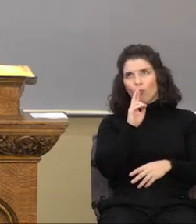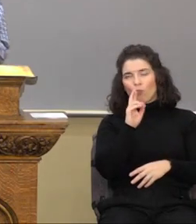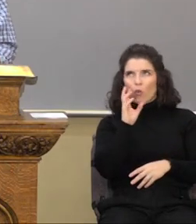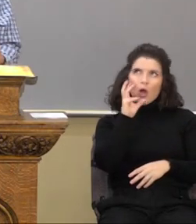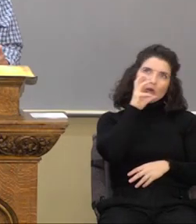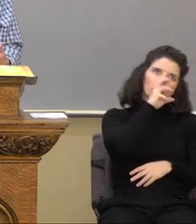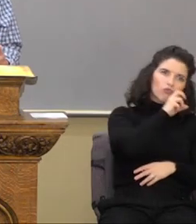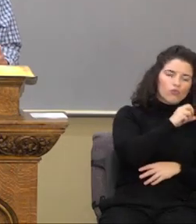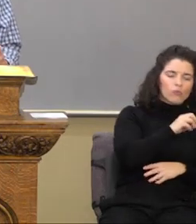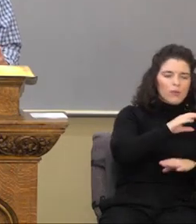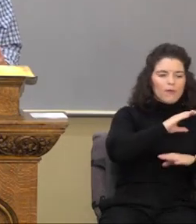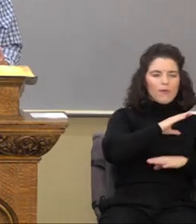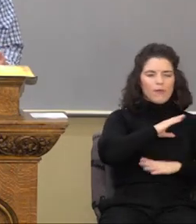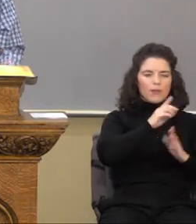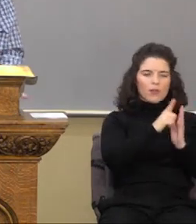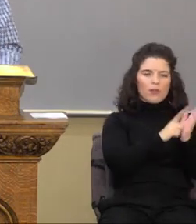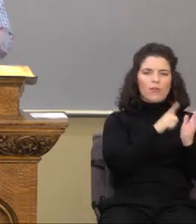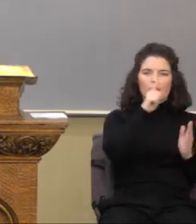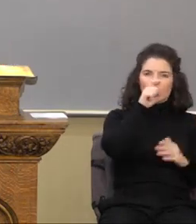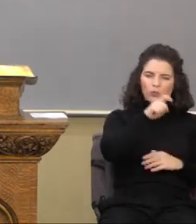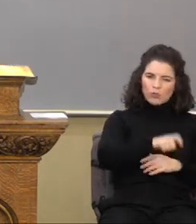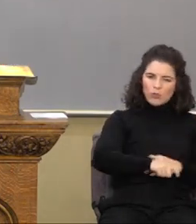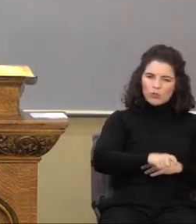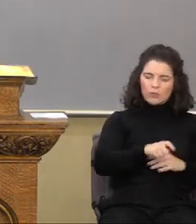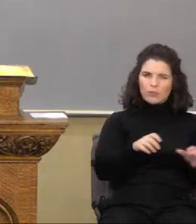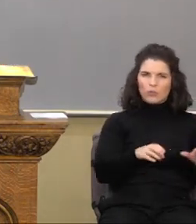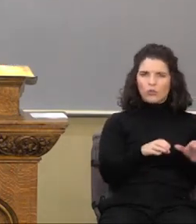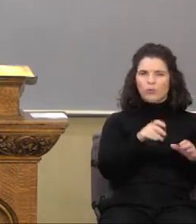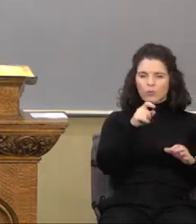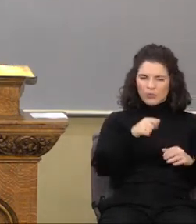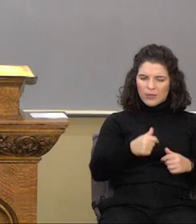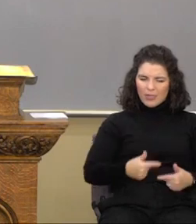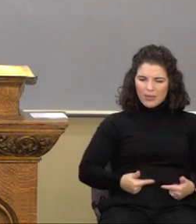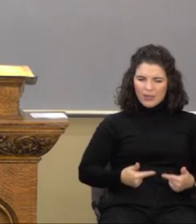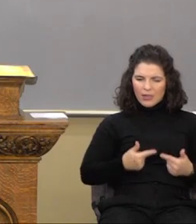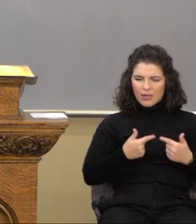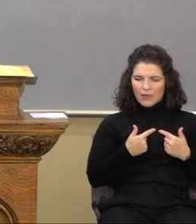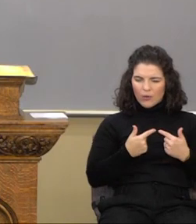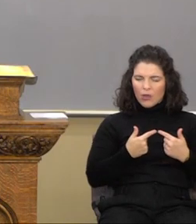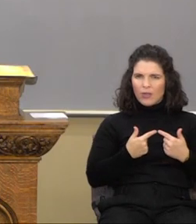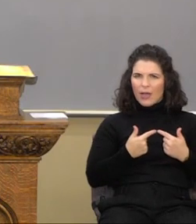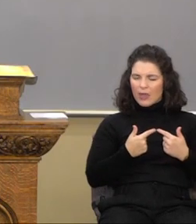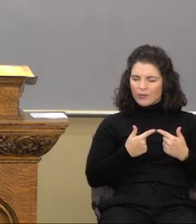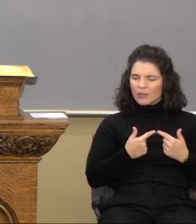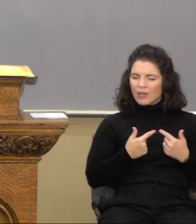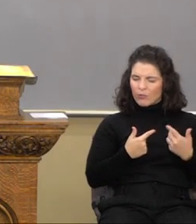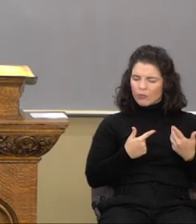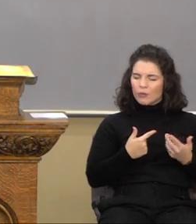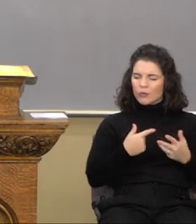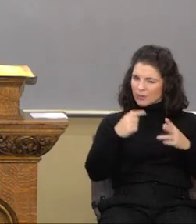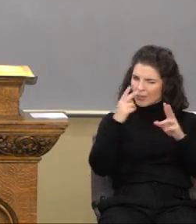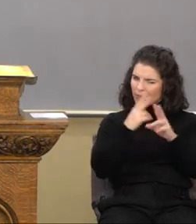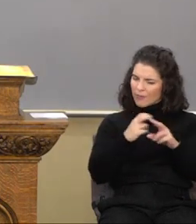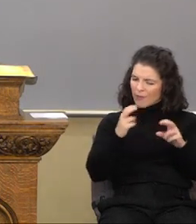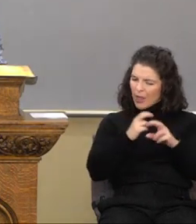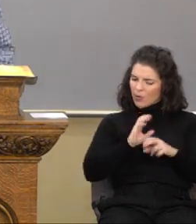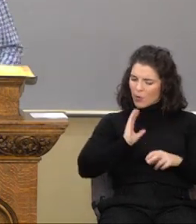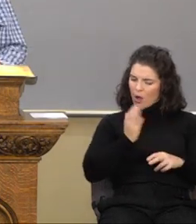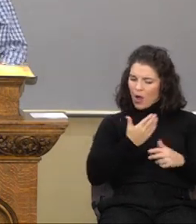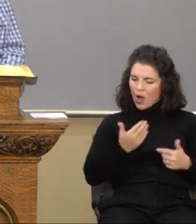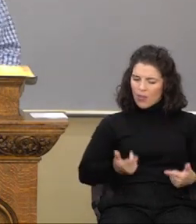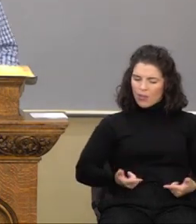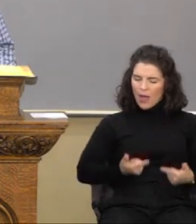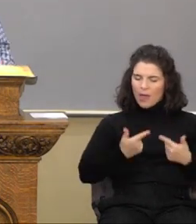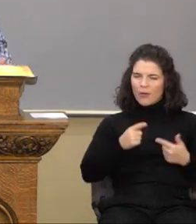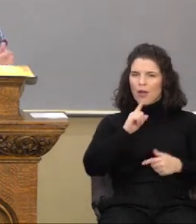that that's what we're supposed to be doing. We're supposed to live our lives and we're supposed to evaluate our lives